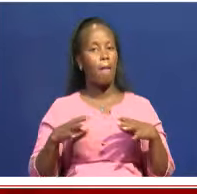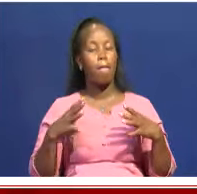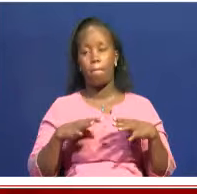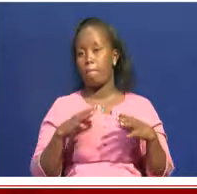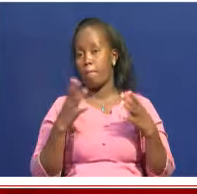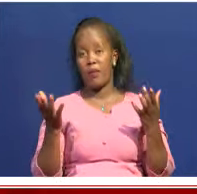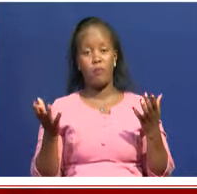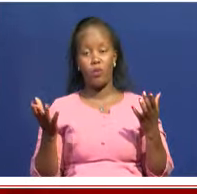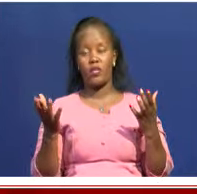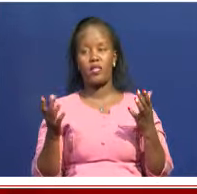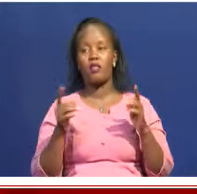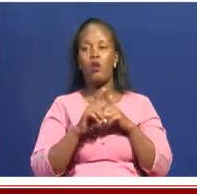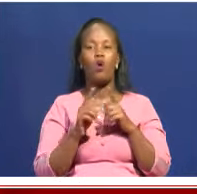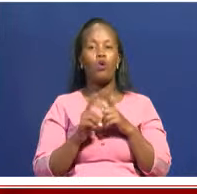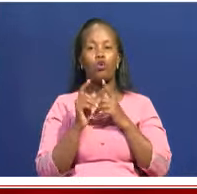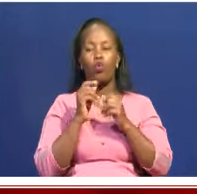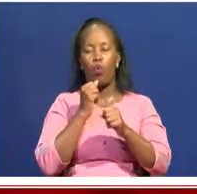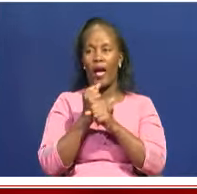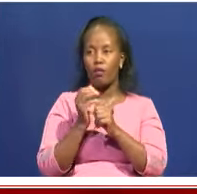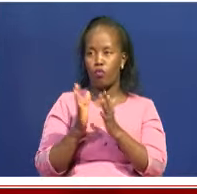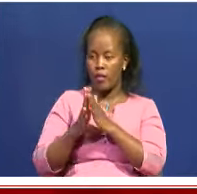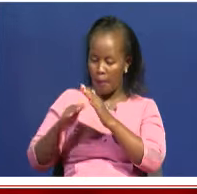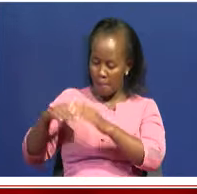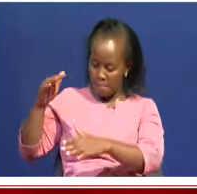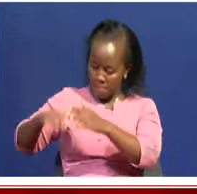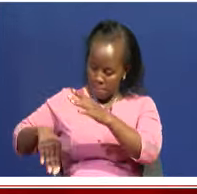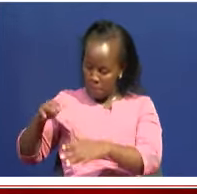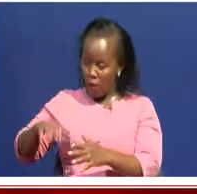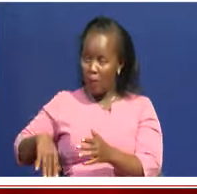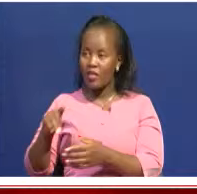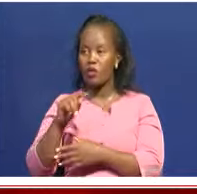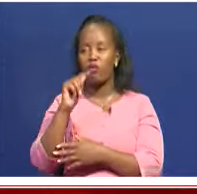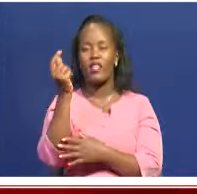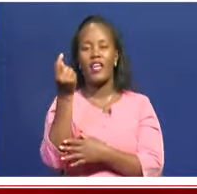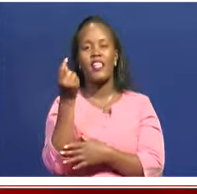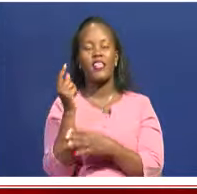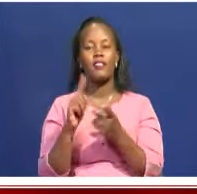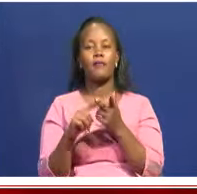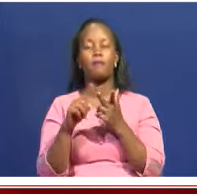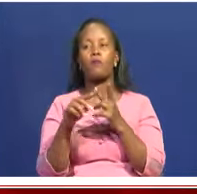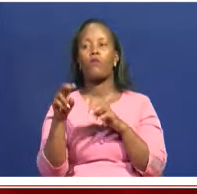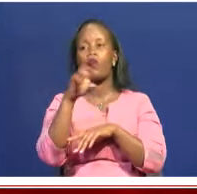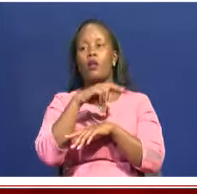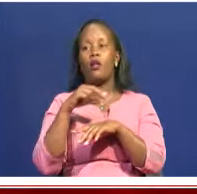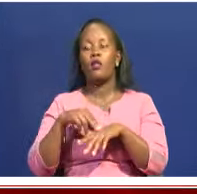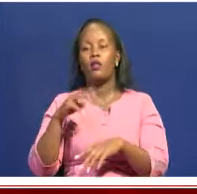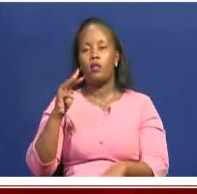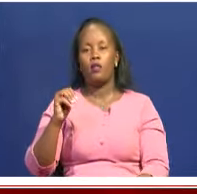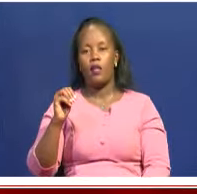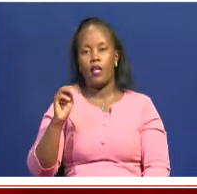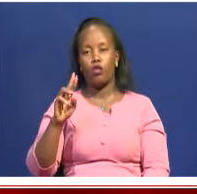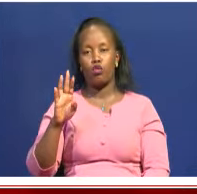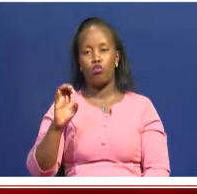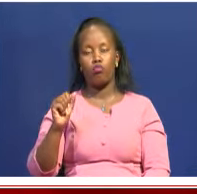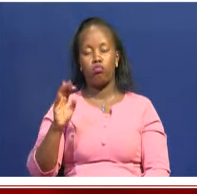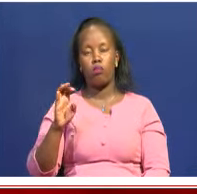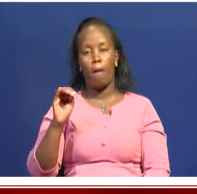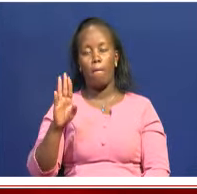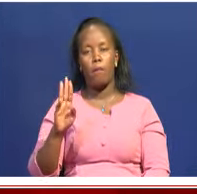with Bomas of Kenya. We deal with the National Museums of Kenya, where we curate, preserve all our